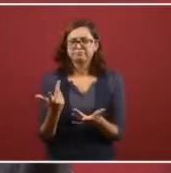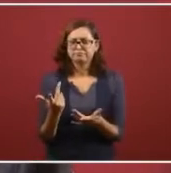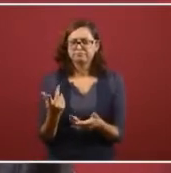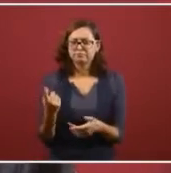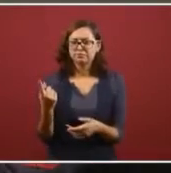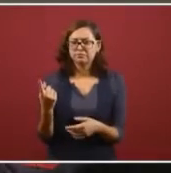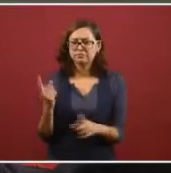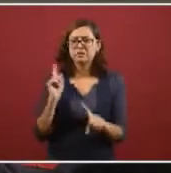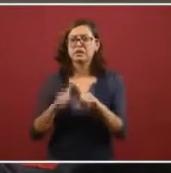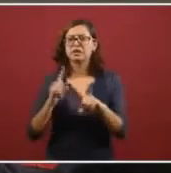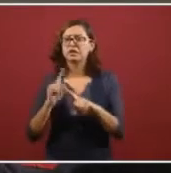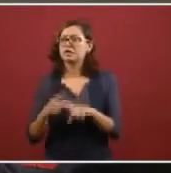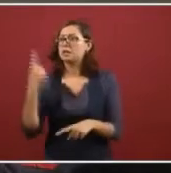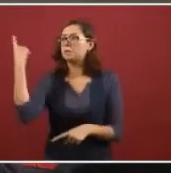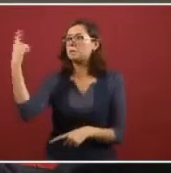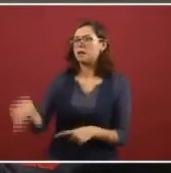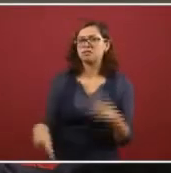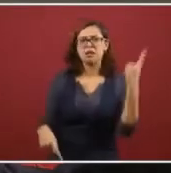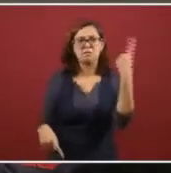uh,